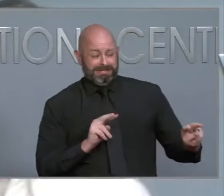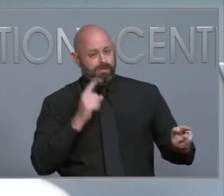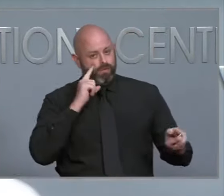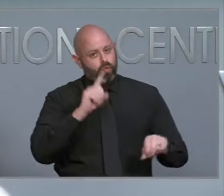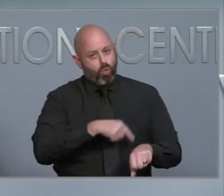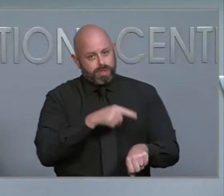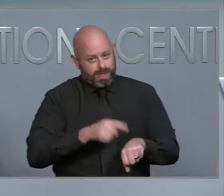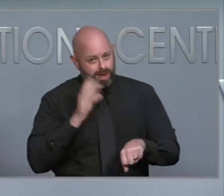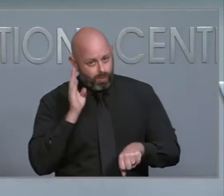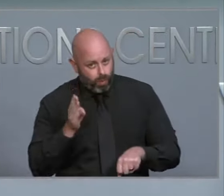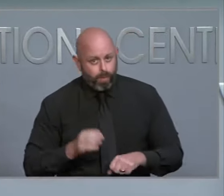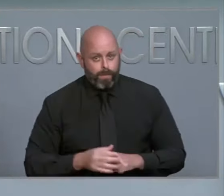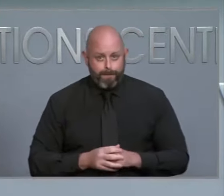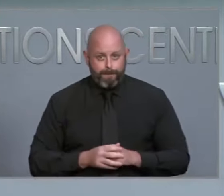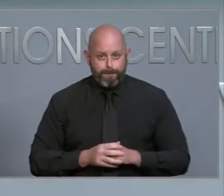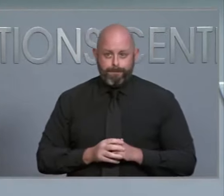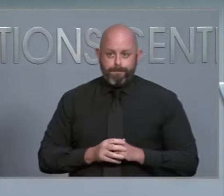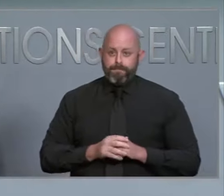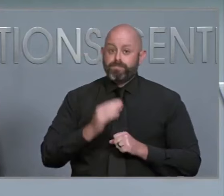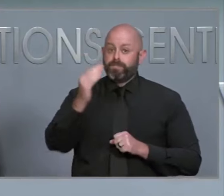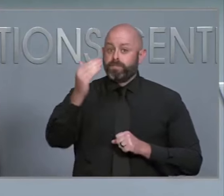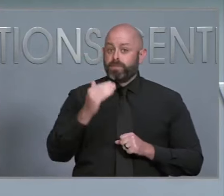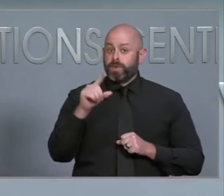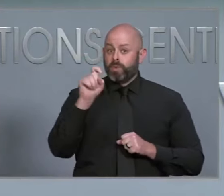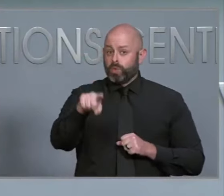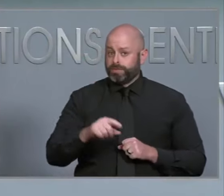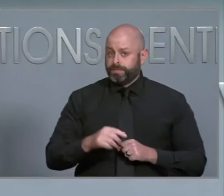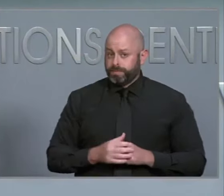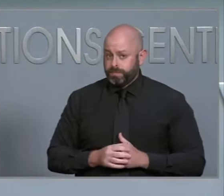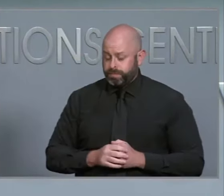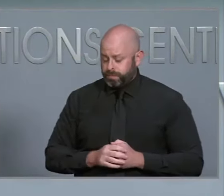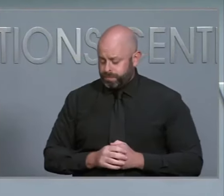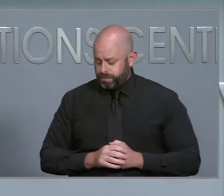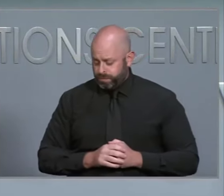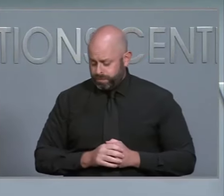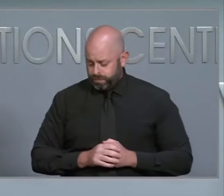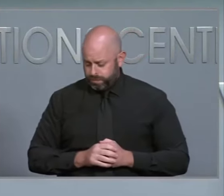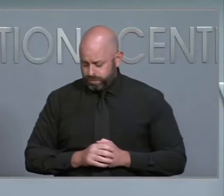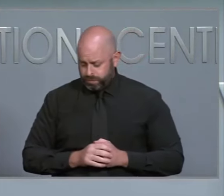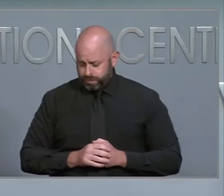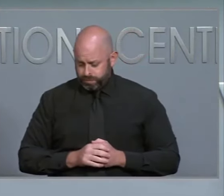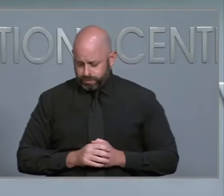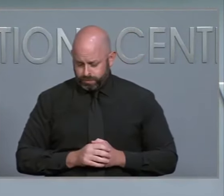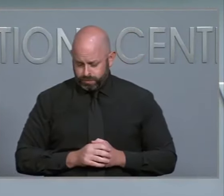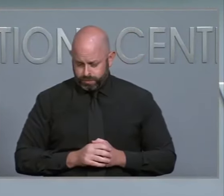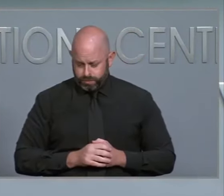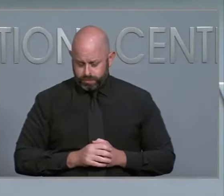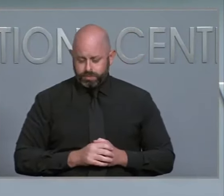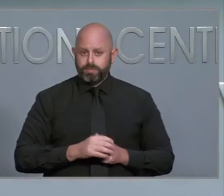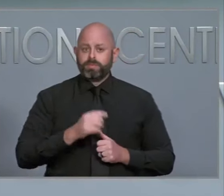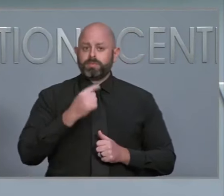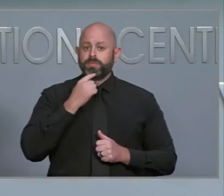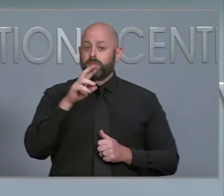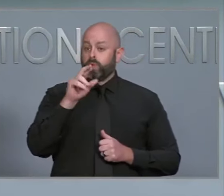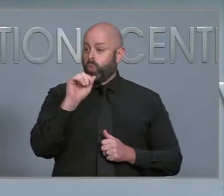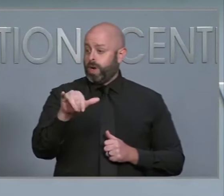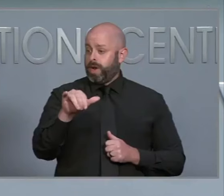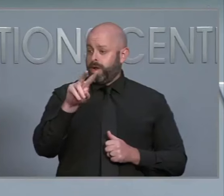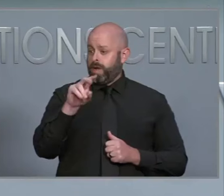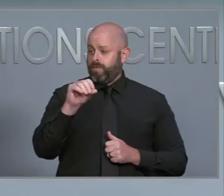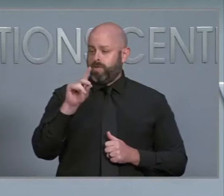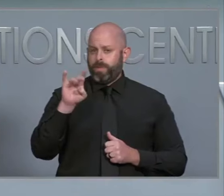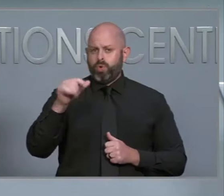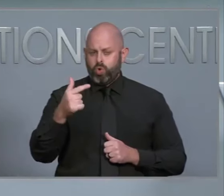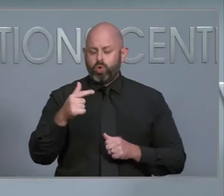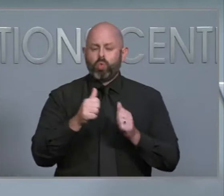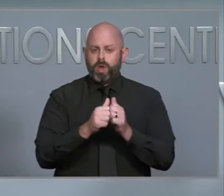Next question is from Ray Gronberg with the North Carolina Tribune and Business North Carolina.